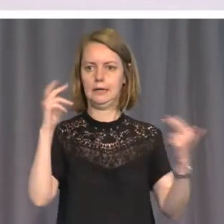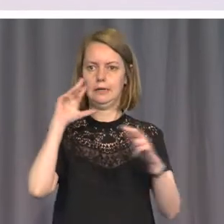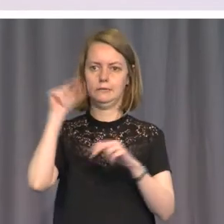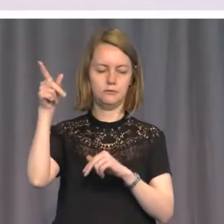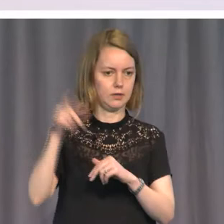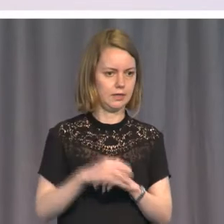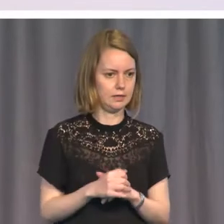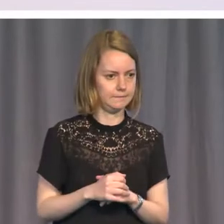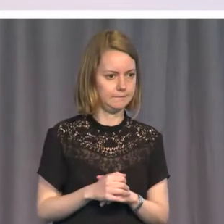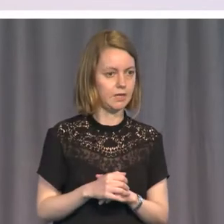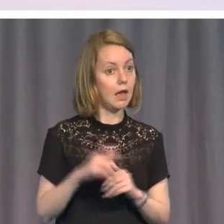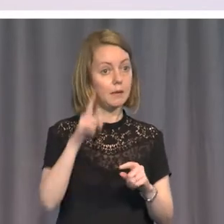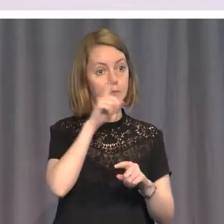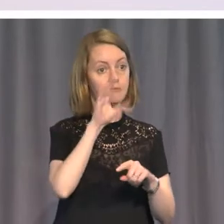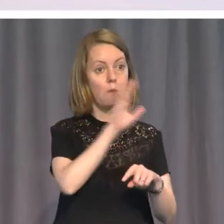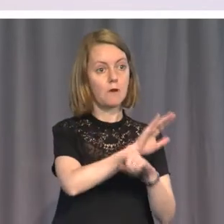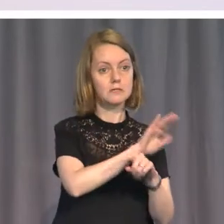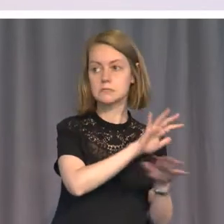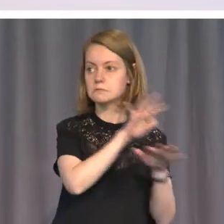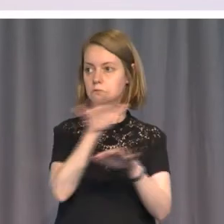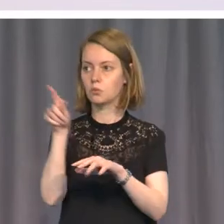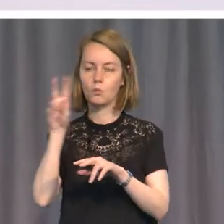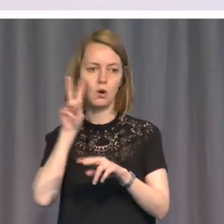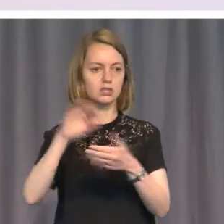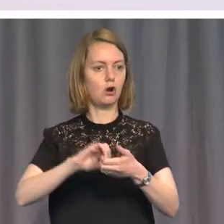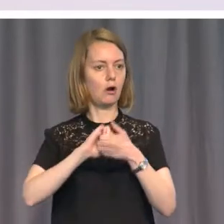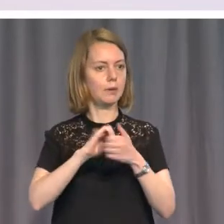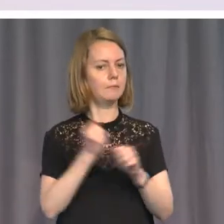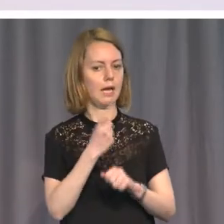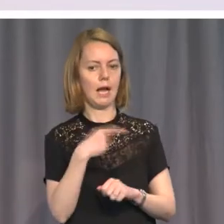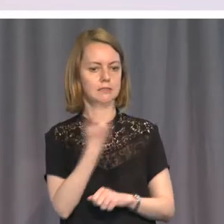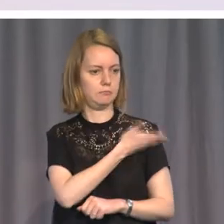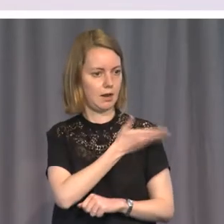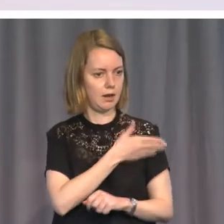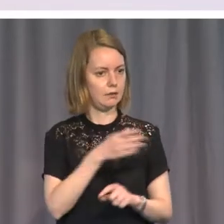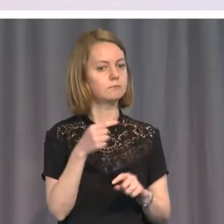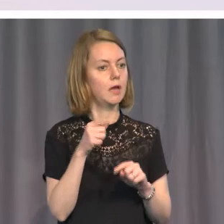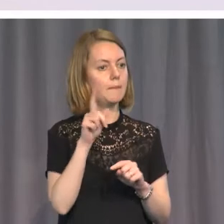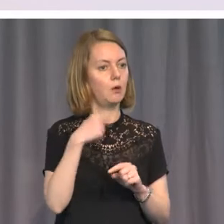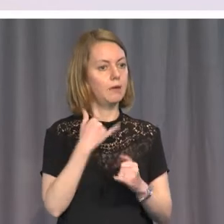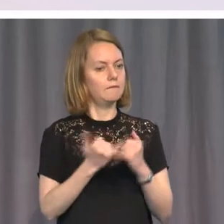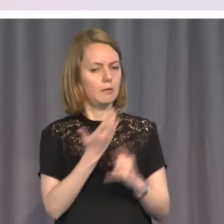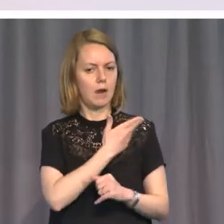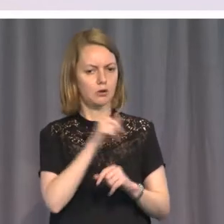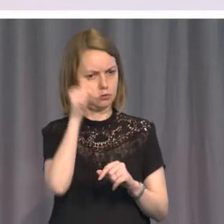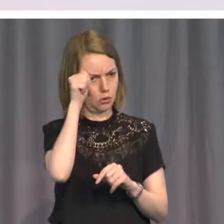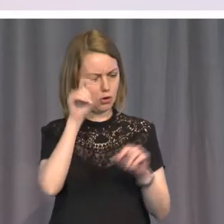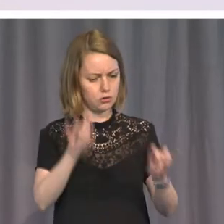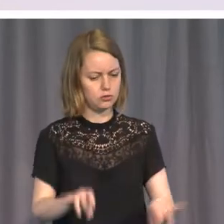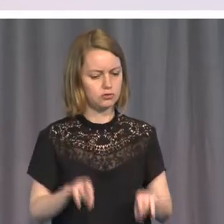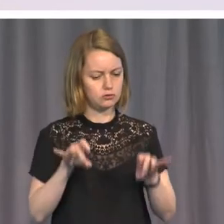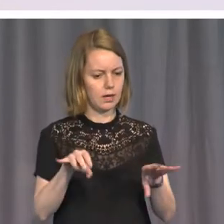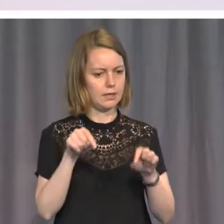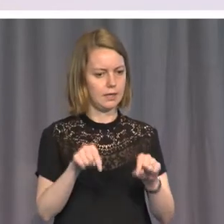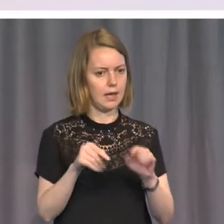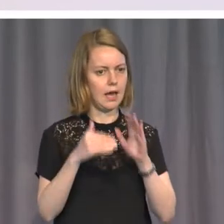audience, make us proud to be Australians. But we should feel equally proud of the way Australians helped to